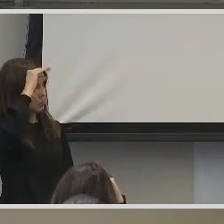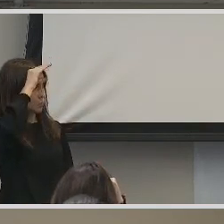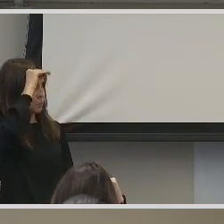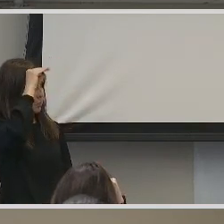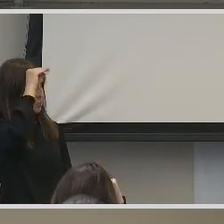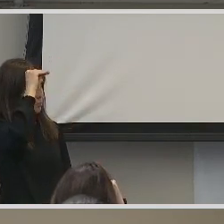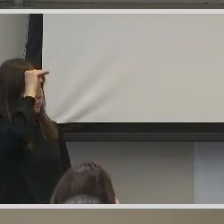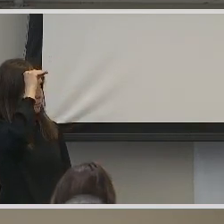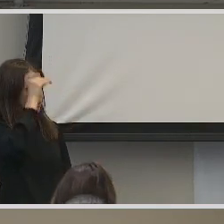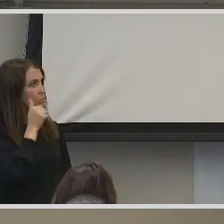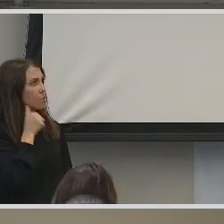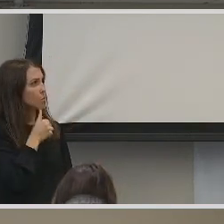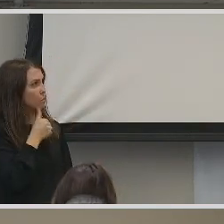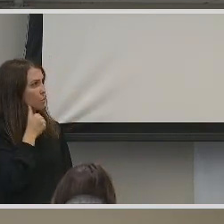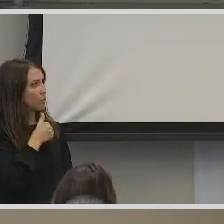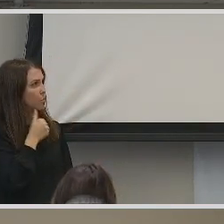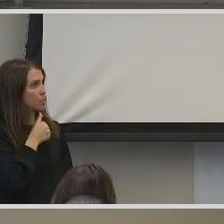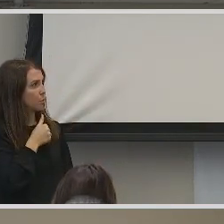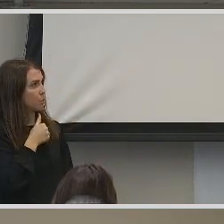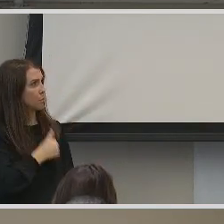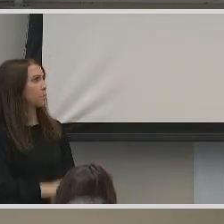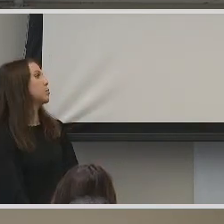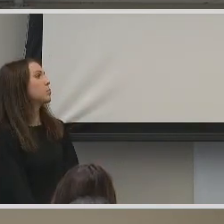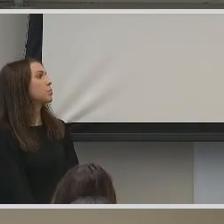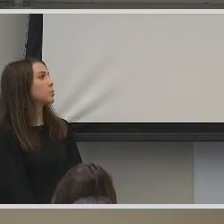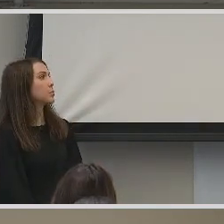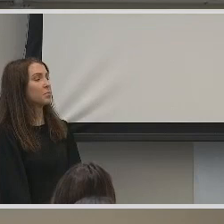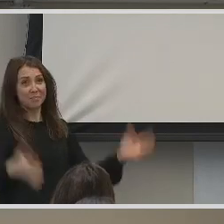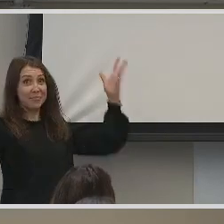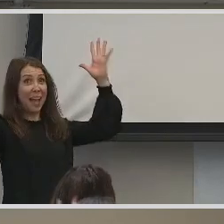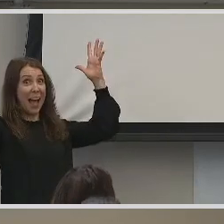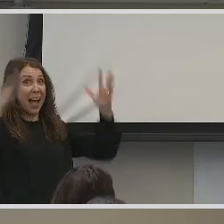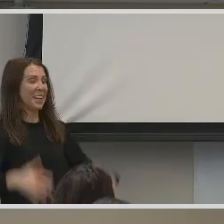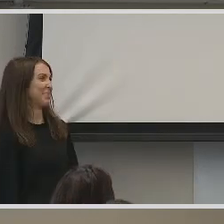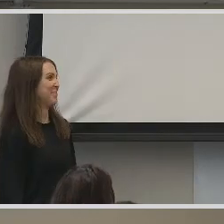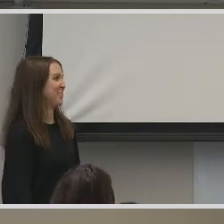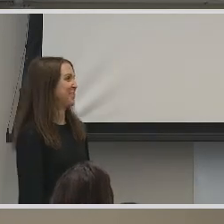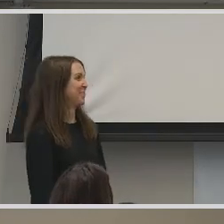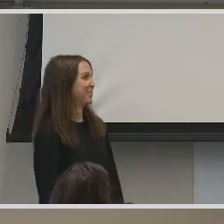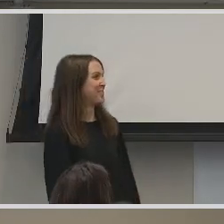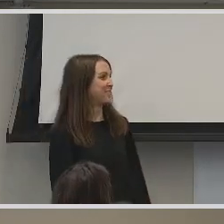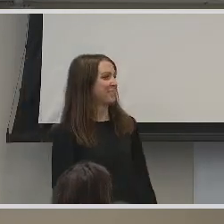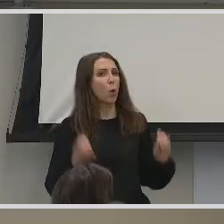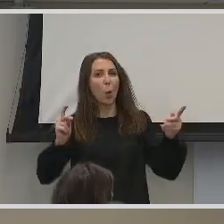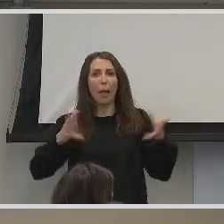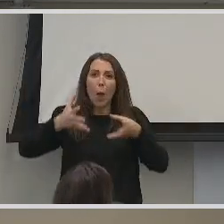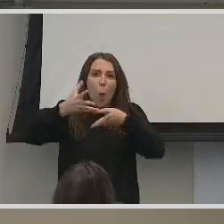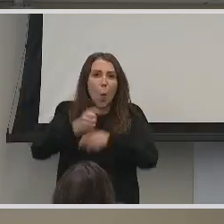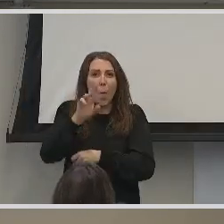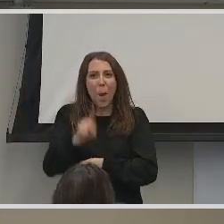Boy. Girl. Yay! Okay. I will wrap up.